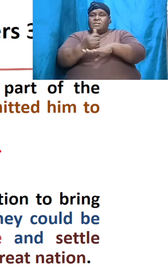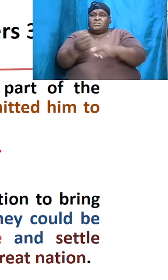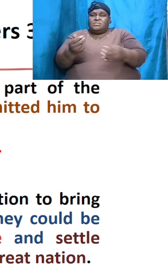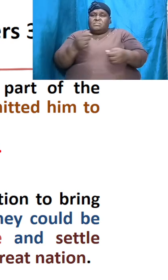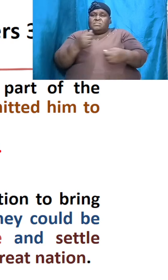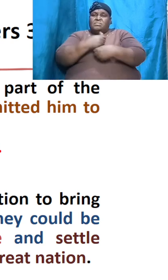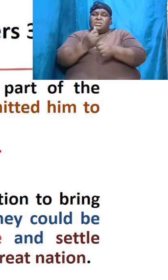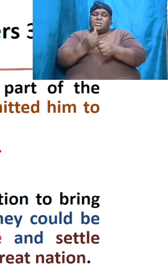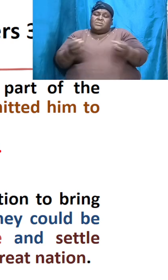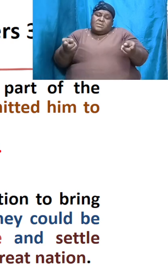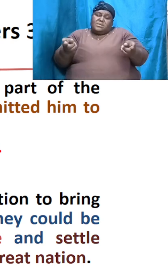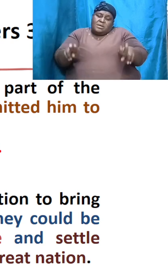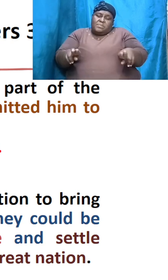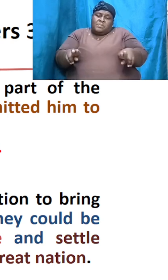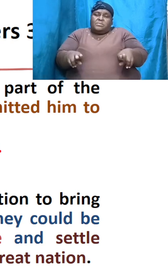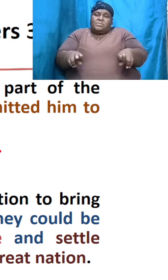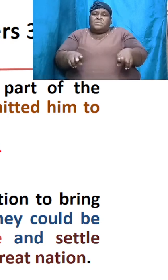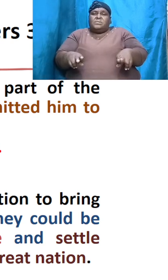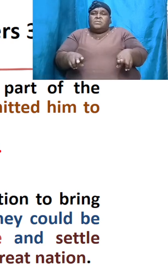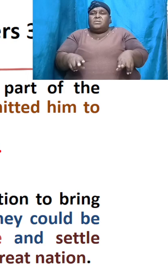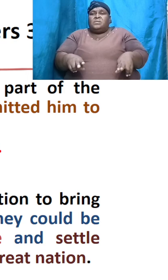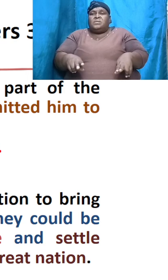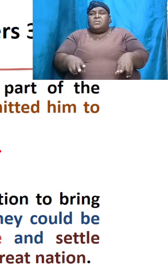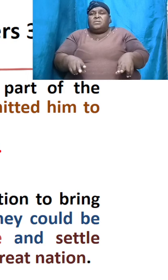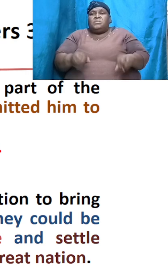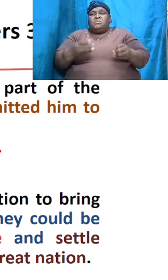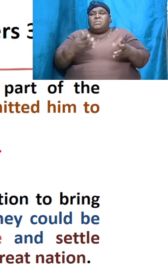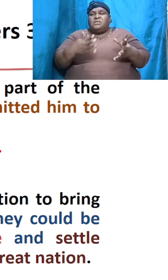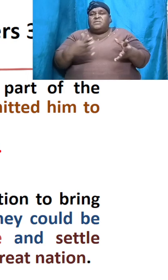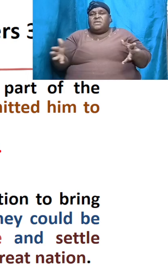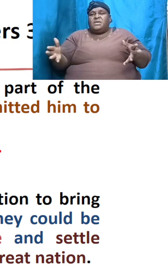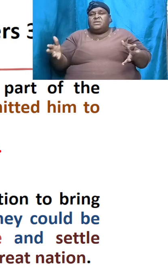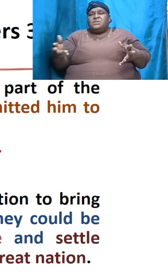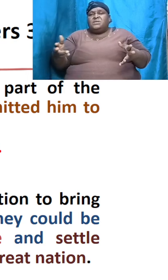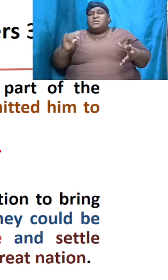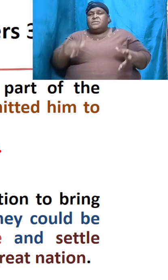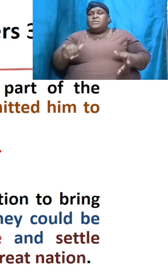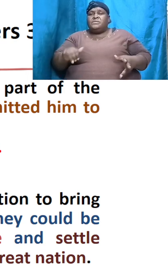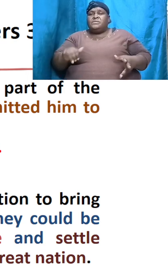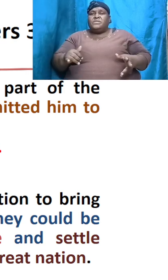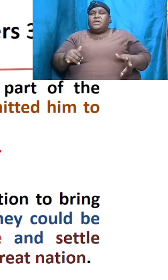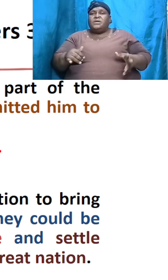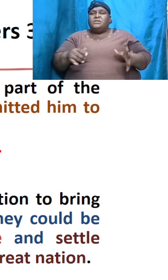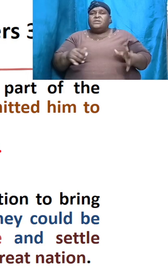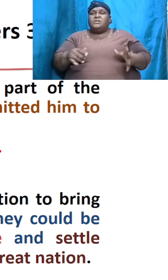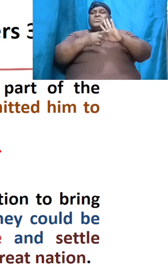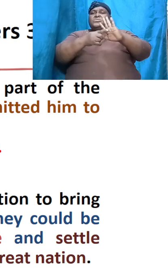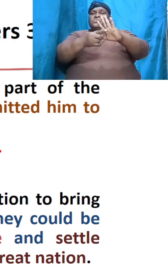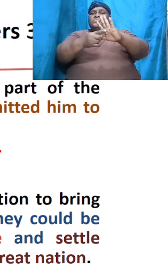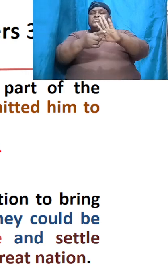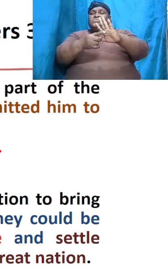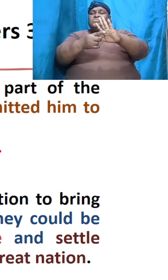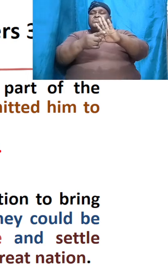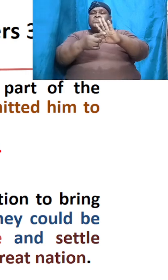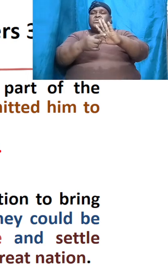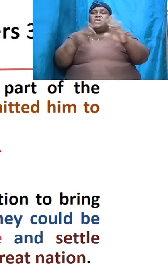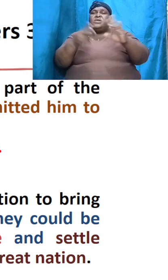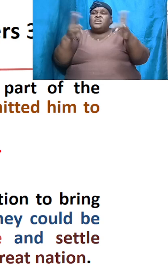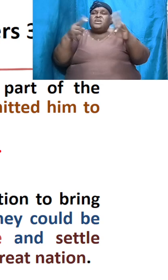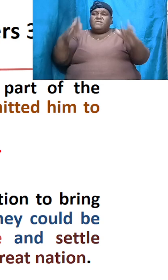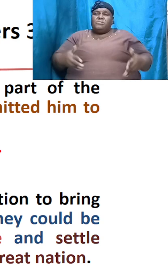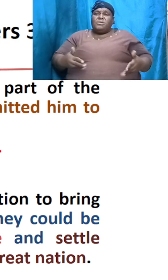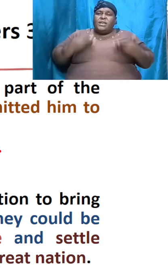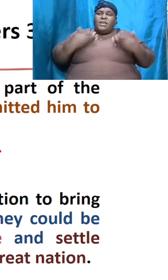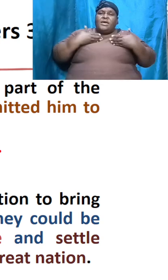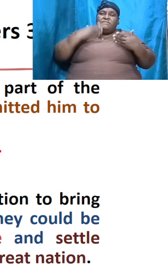happen establish a sequence of things that would have shown that his very life